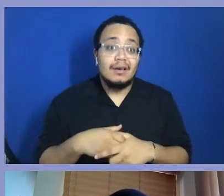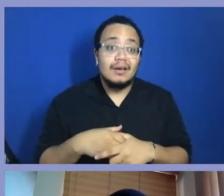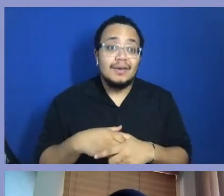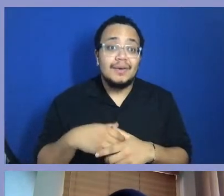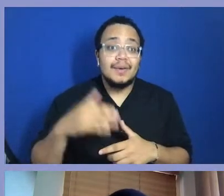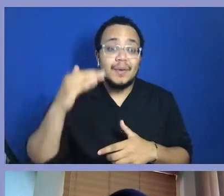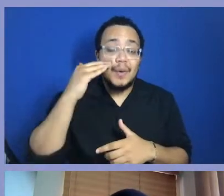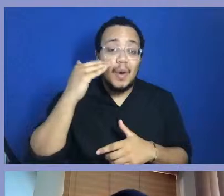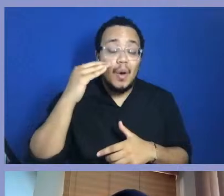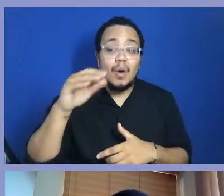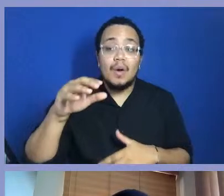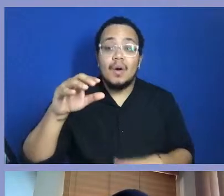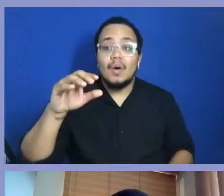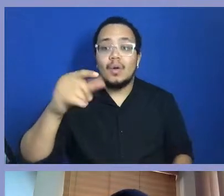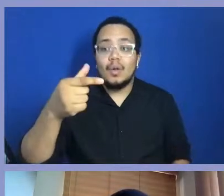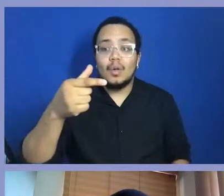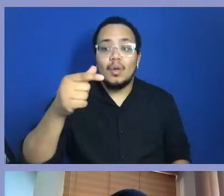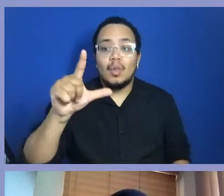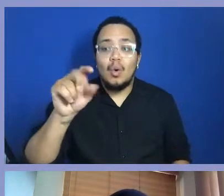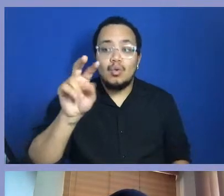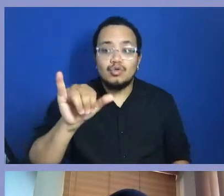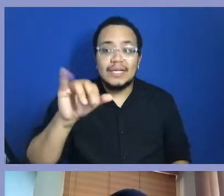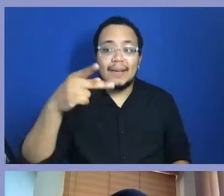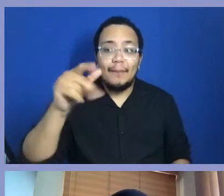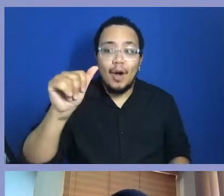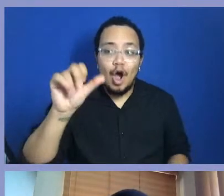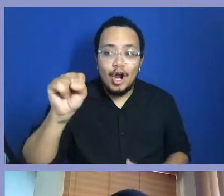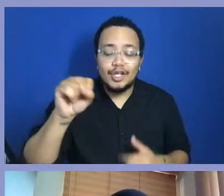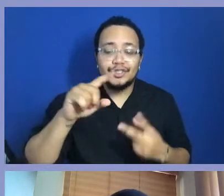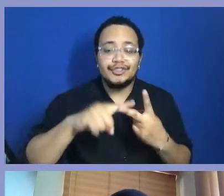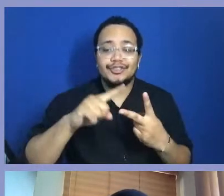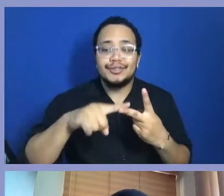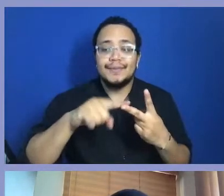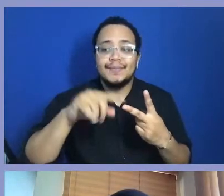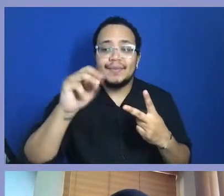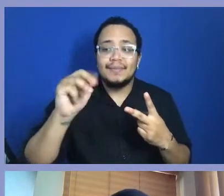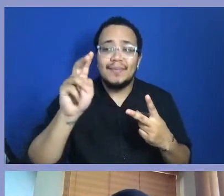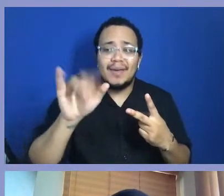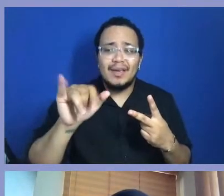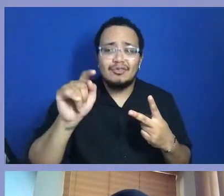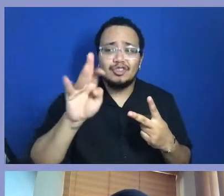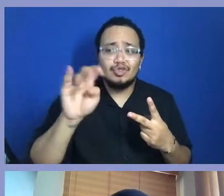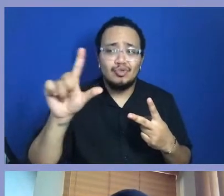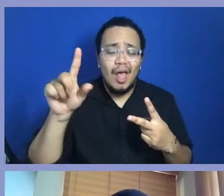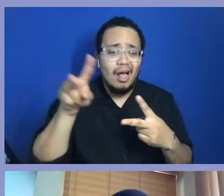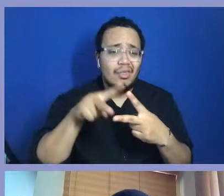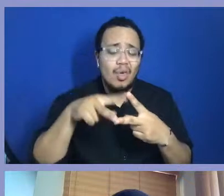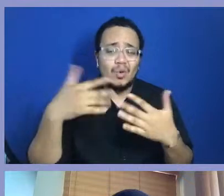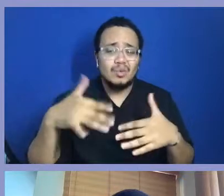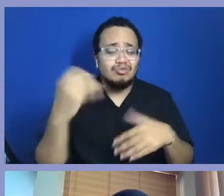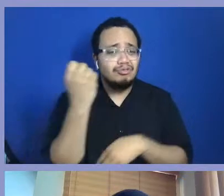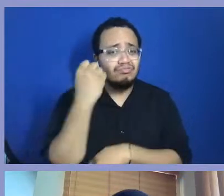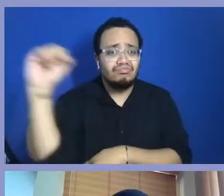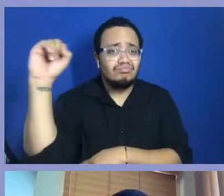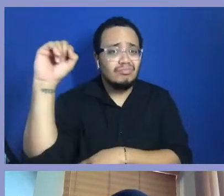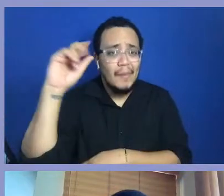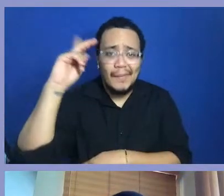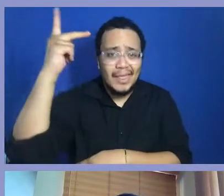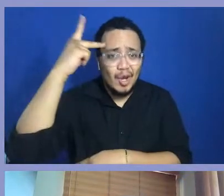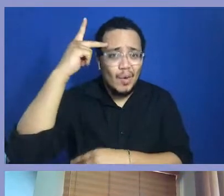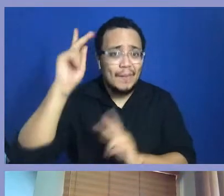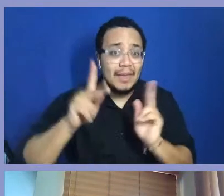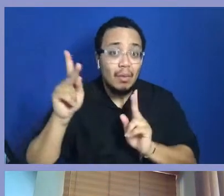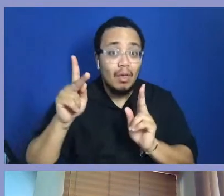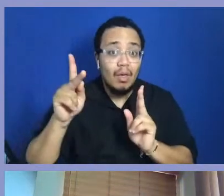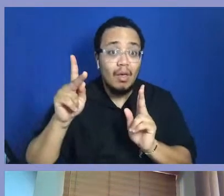Terrell, one of the baddest young people back in the early 1900s, did not dig what some people were